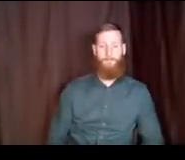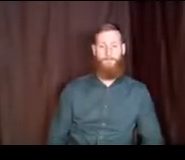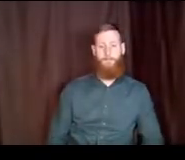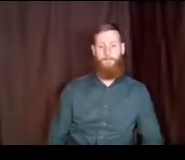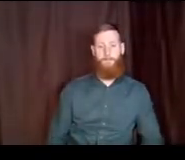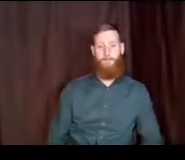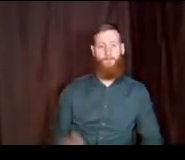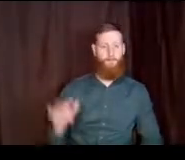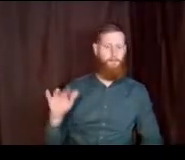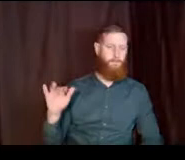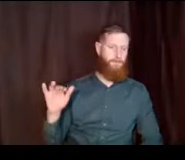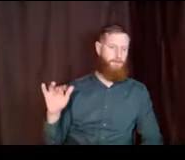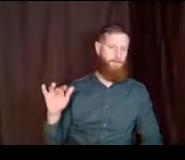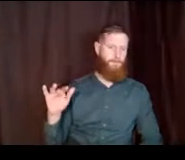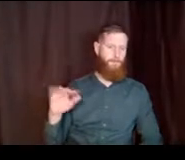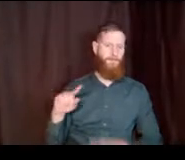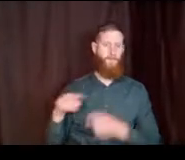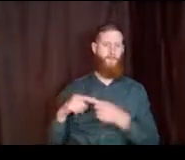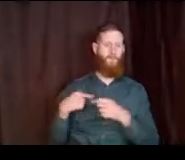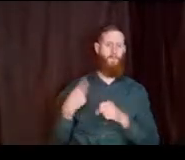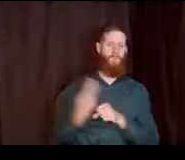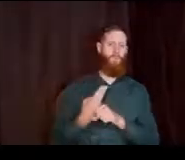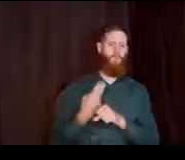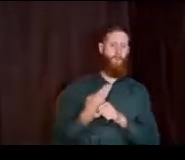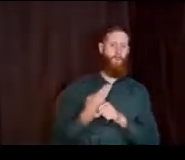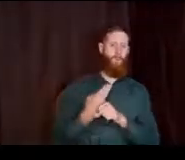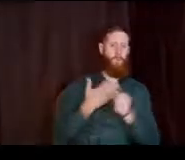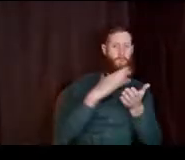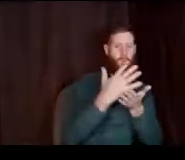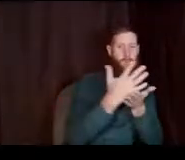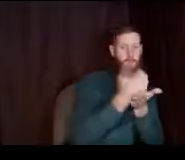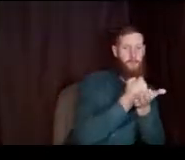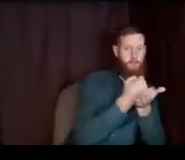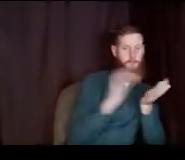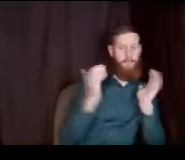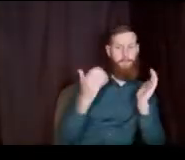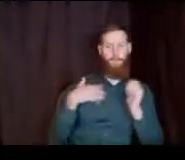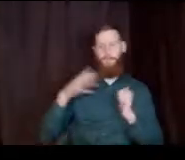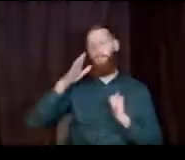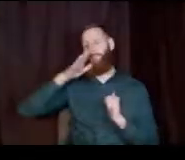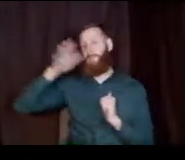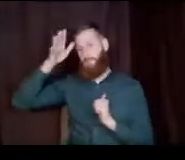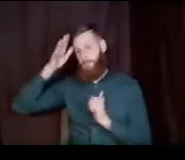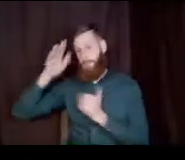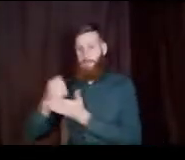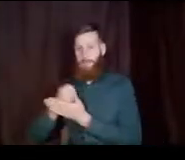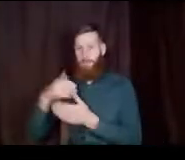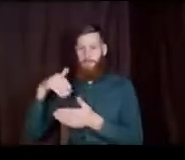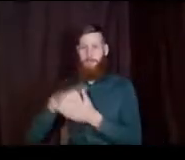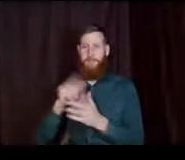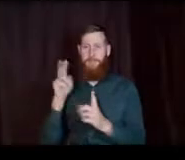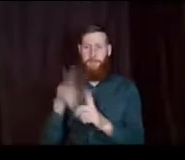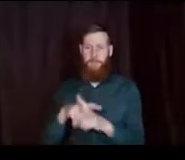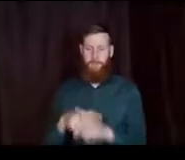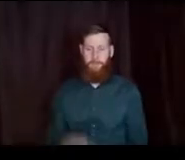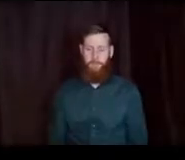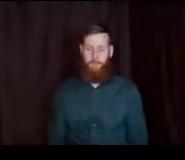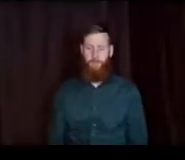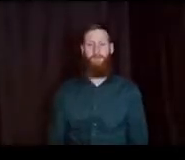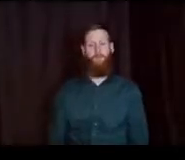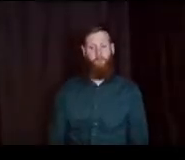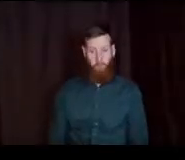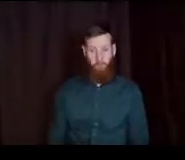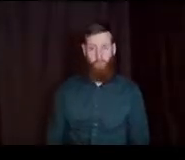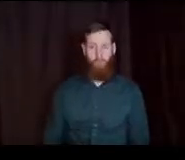Let's see, when do I use my income versus my parents income in an application? That's another great question.